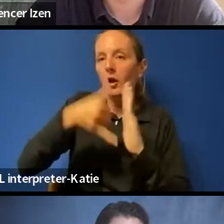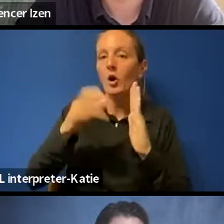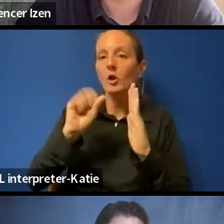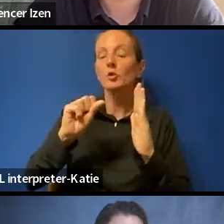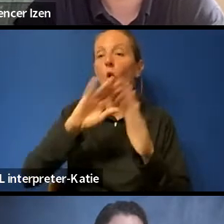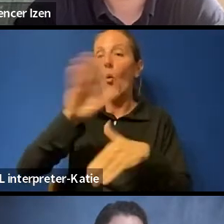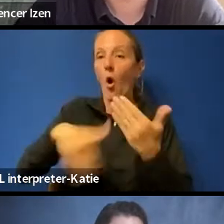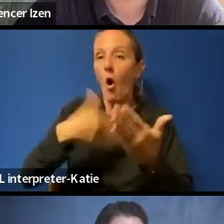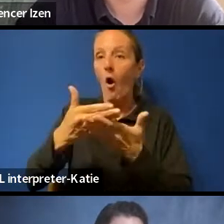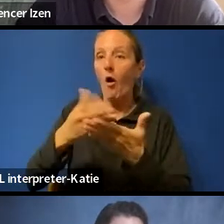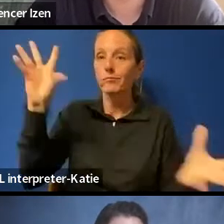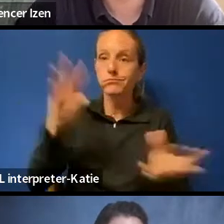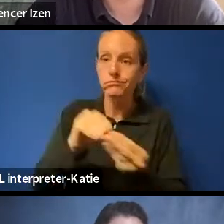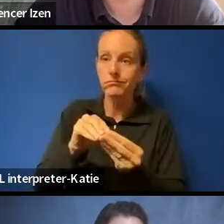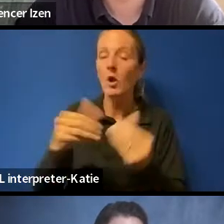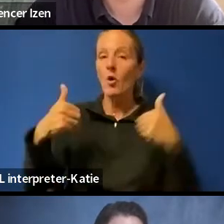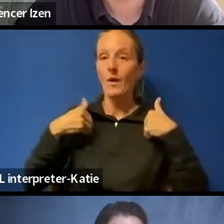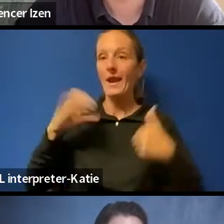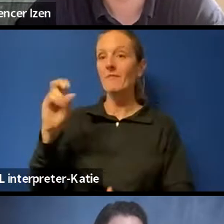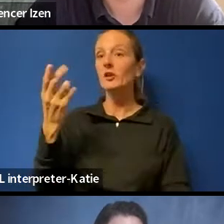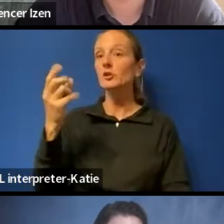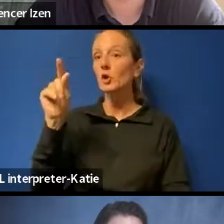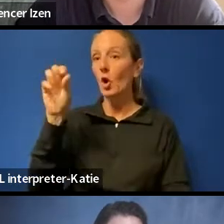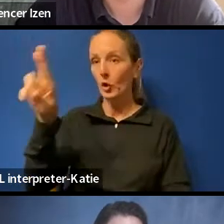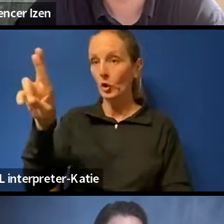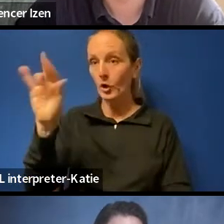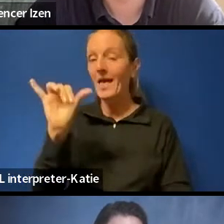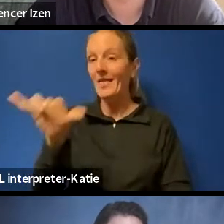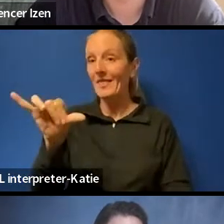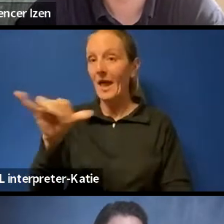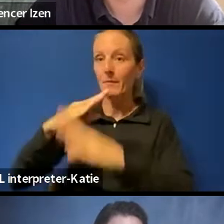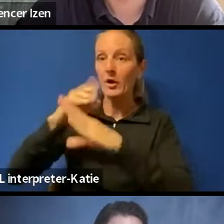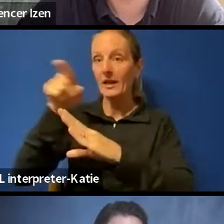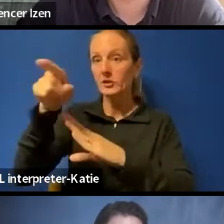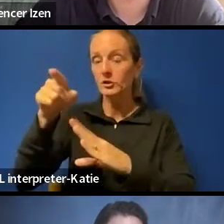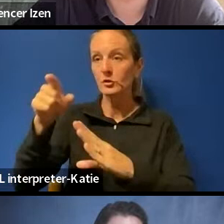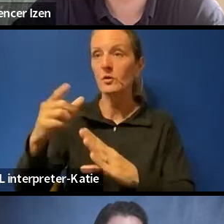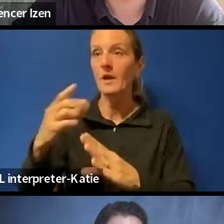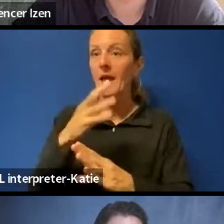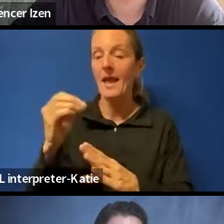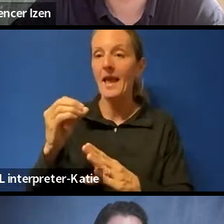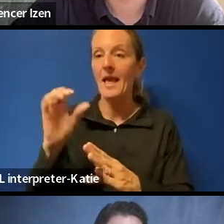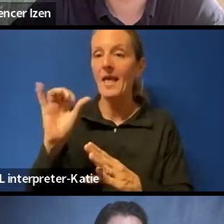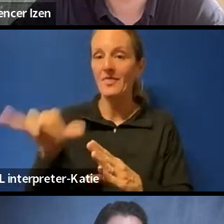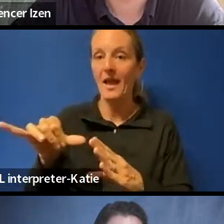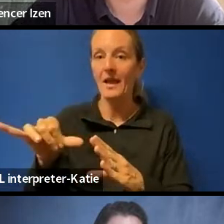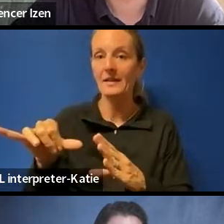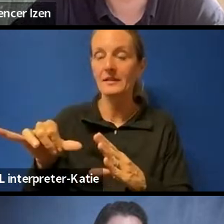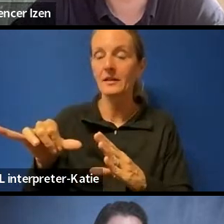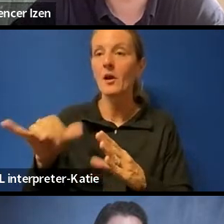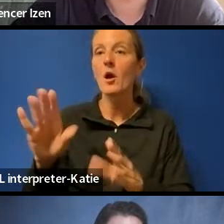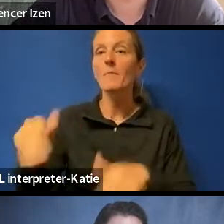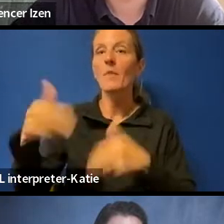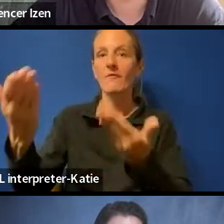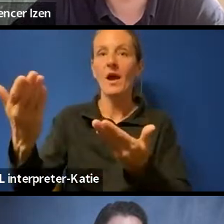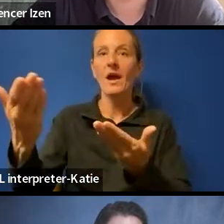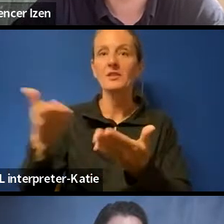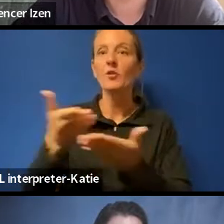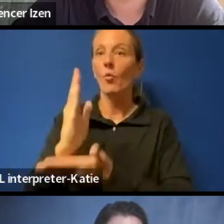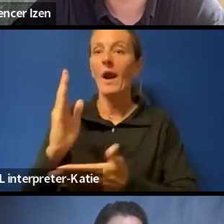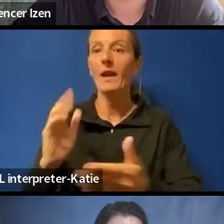together, we've got the Charter, which protects you from unreasonable search and seizure generally and provides a right to privacy.